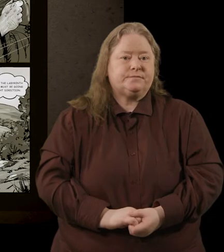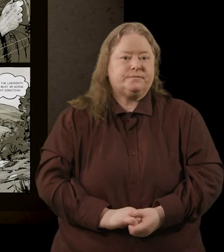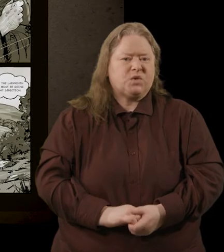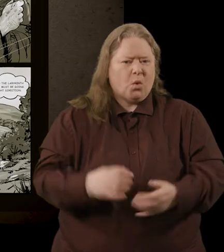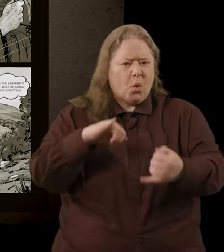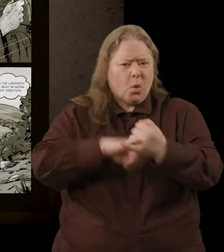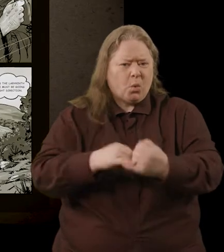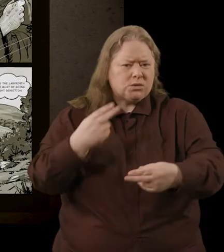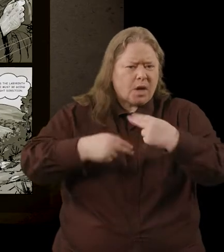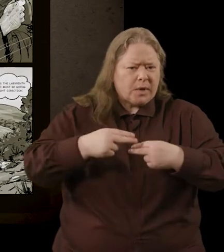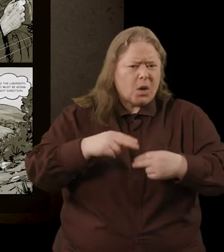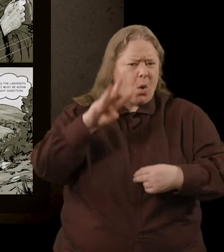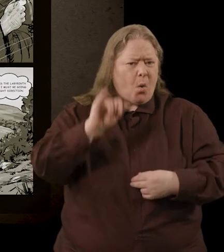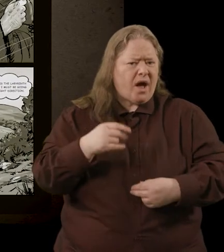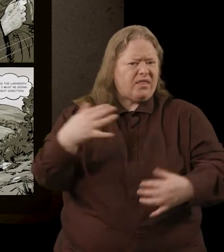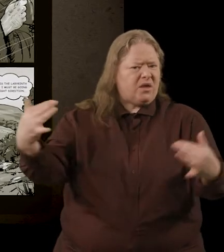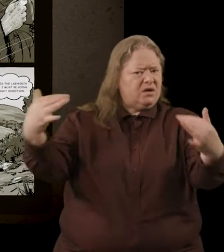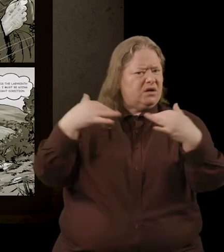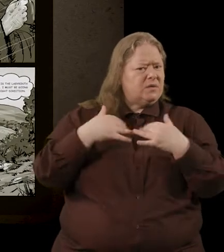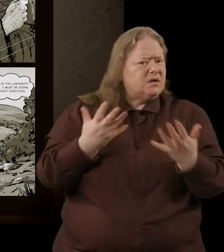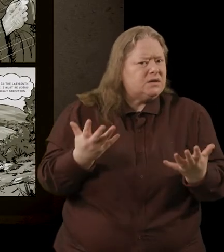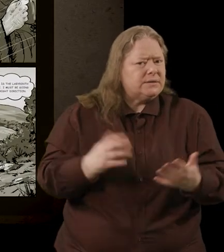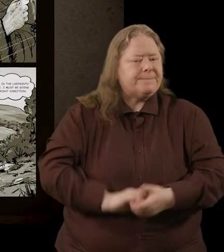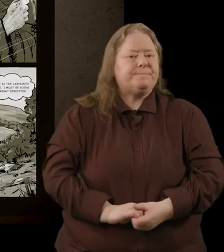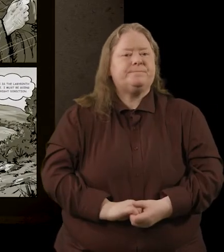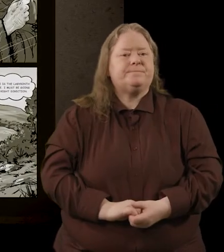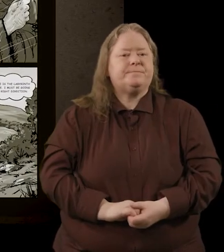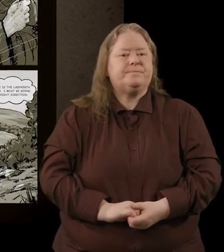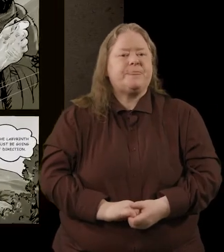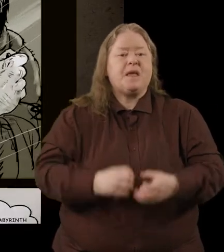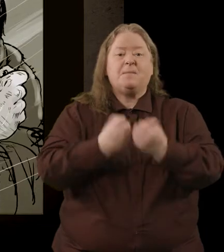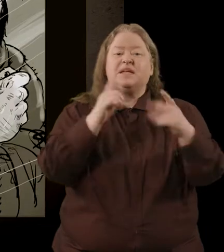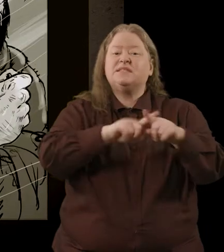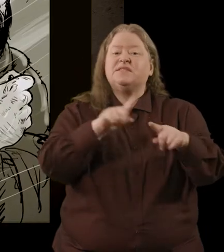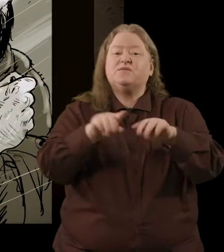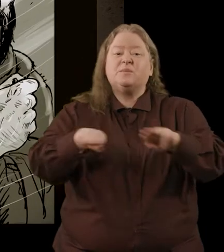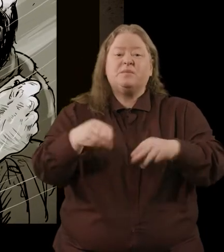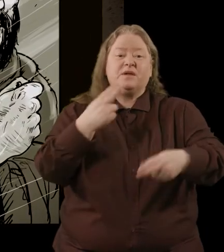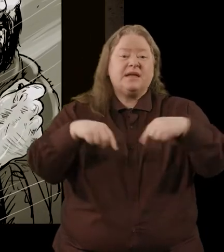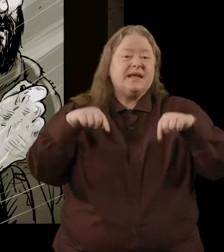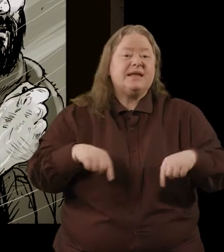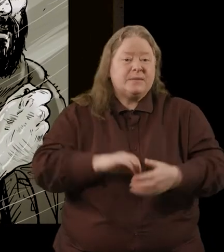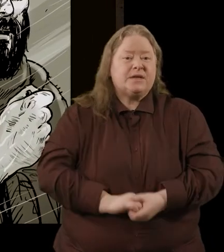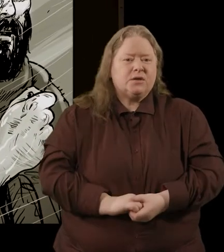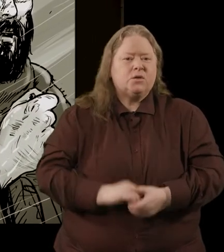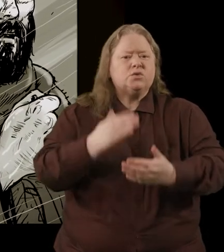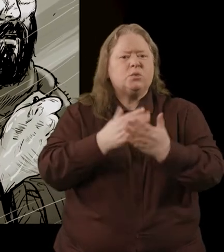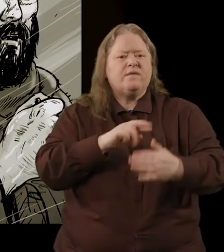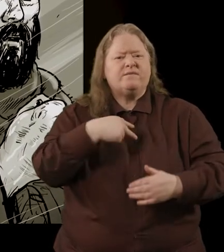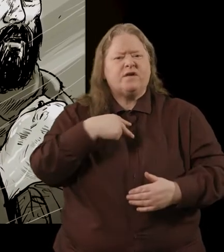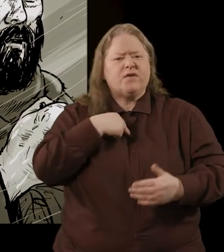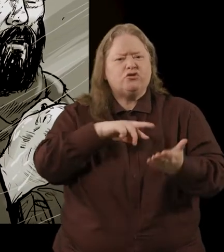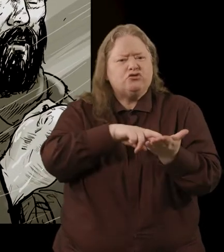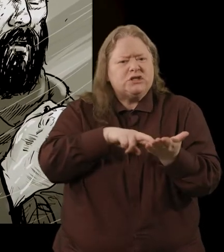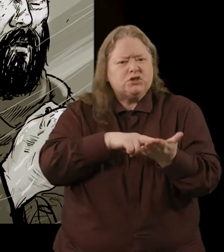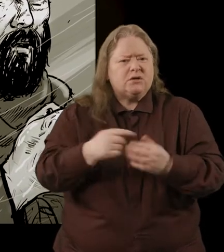So, who was coming and why were they coming? Many different people came here. Some were very religious